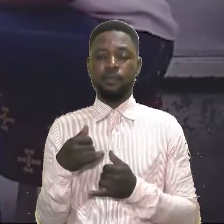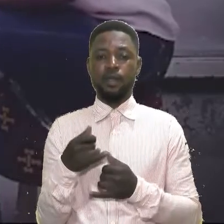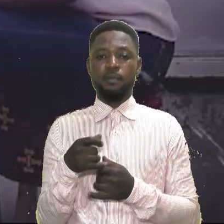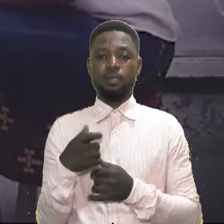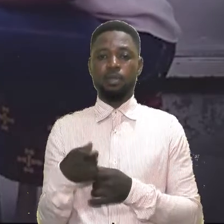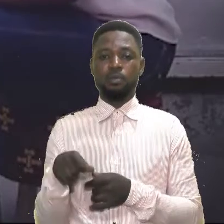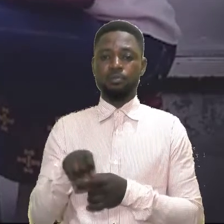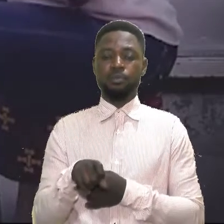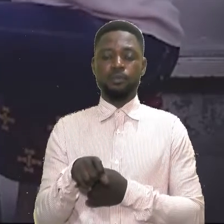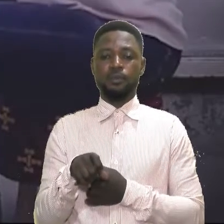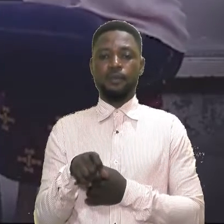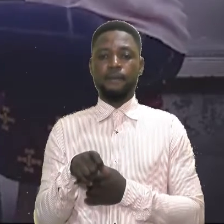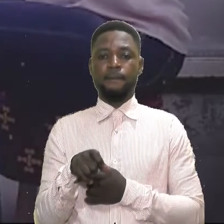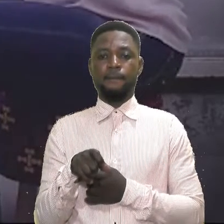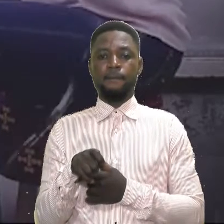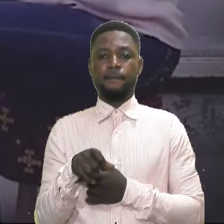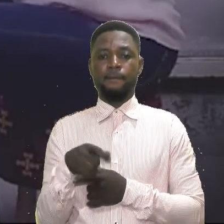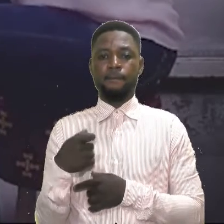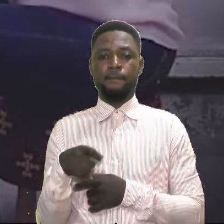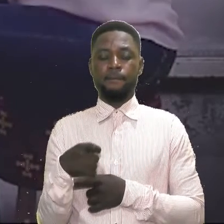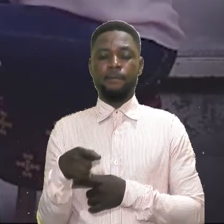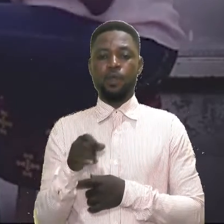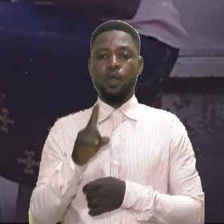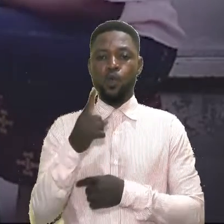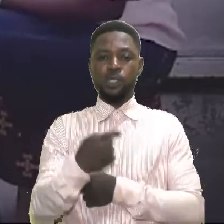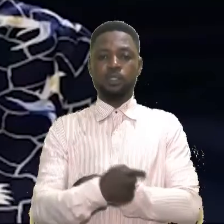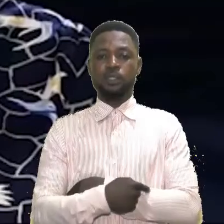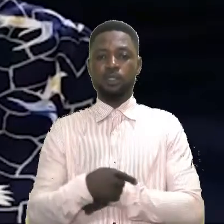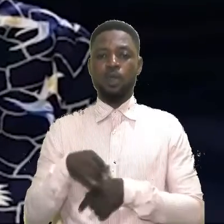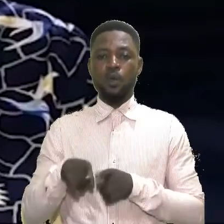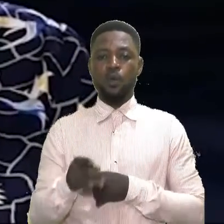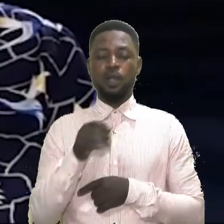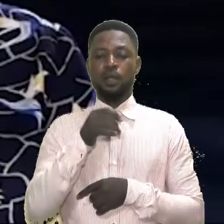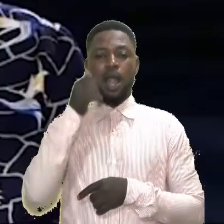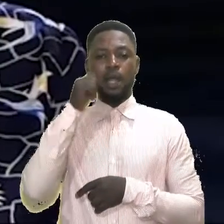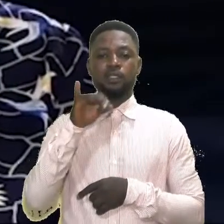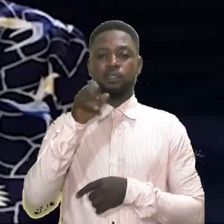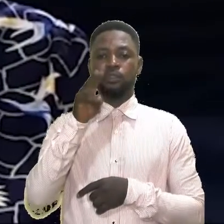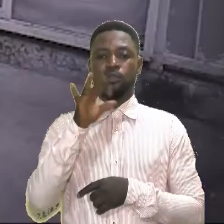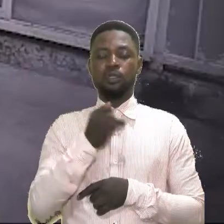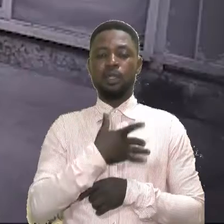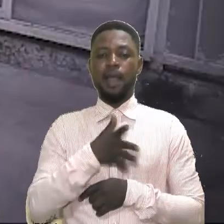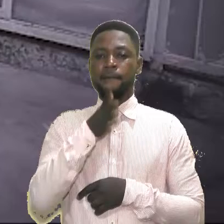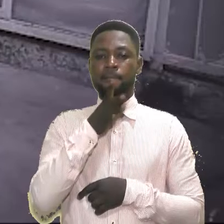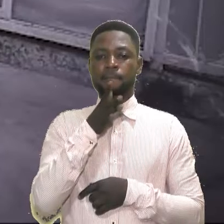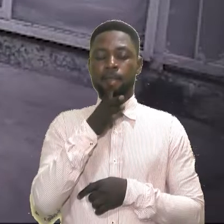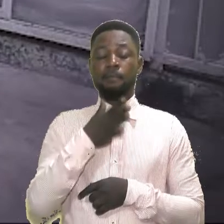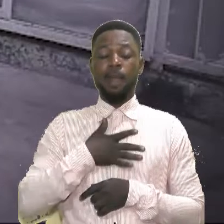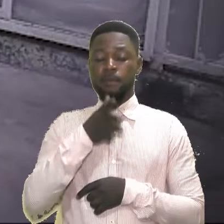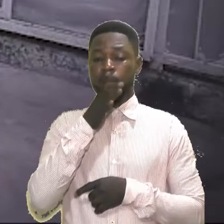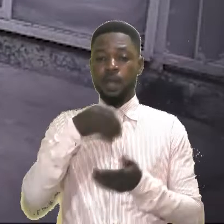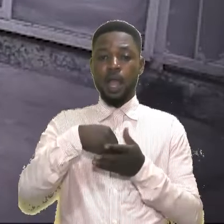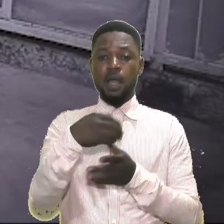What's the problem? Okay, yes. Sorry. Four, four, One day, while Auntie Julie and my mother were